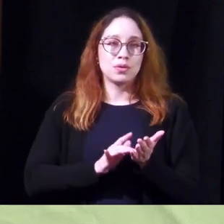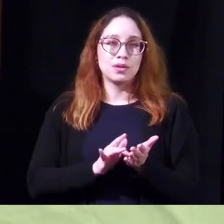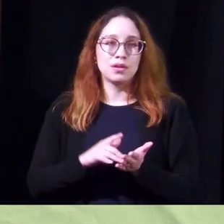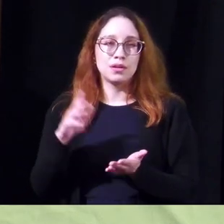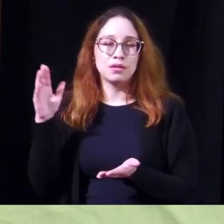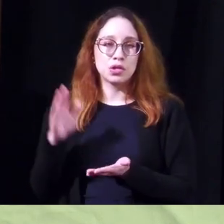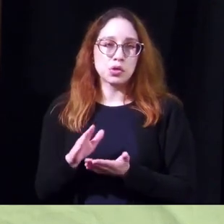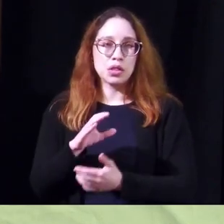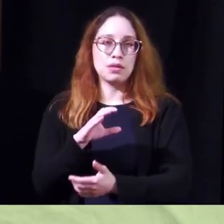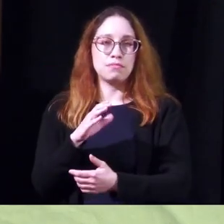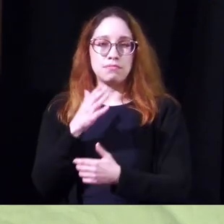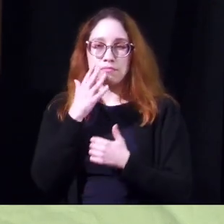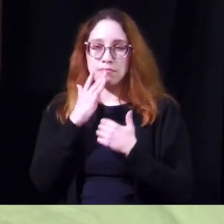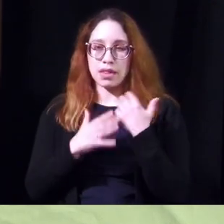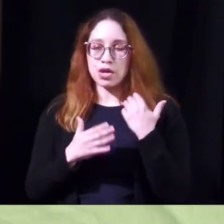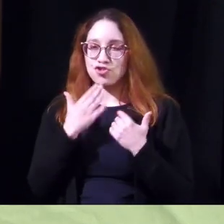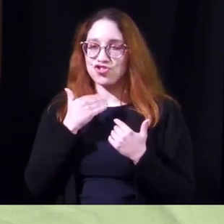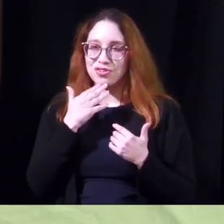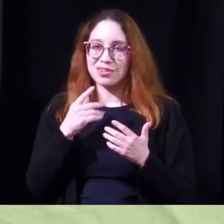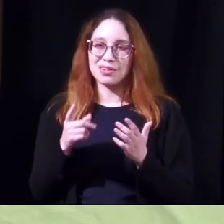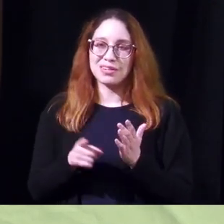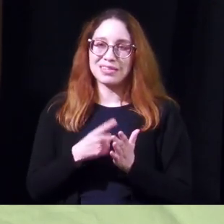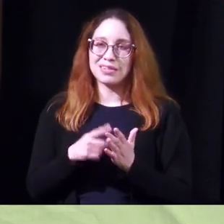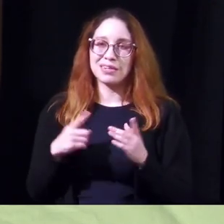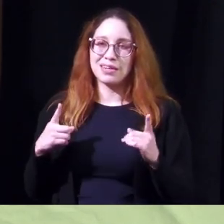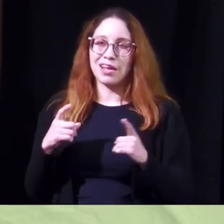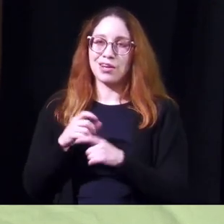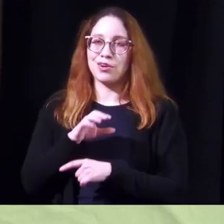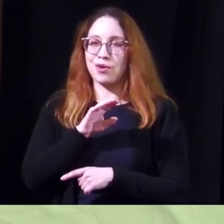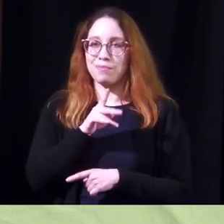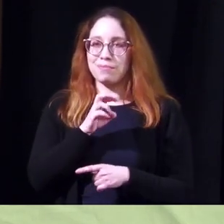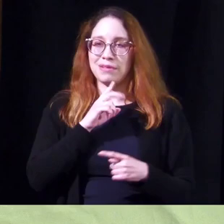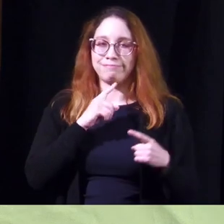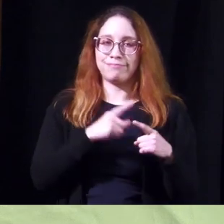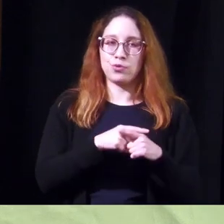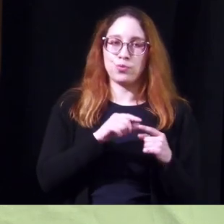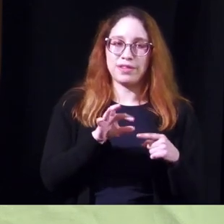lowering blood sugar but they sometimes complicate the bladder function